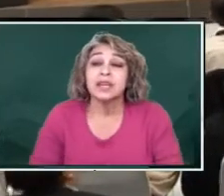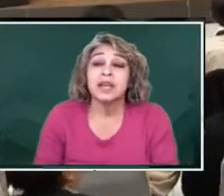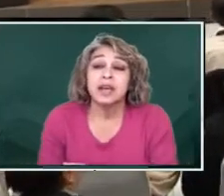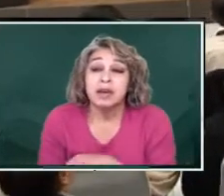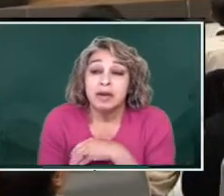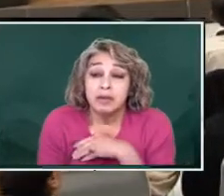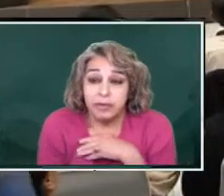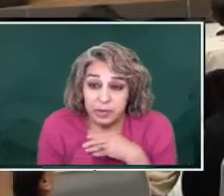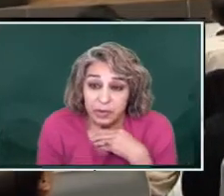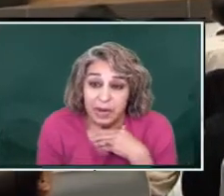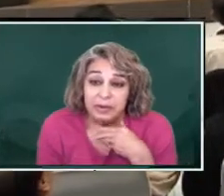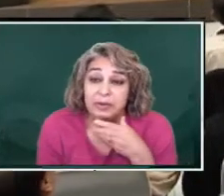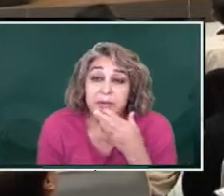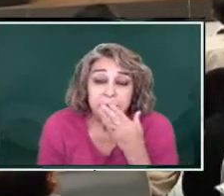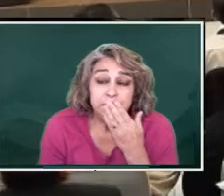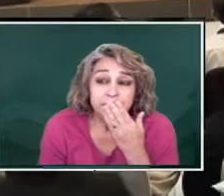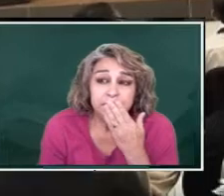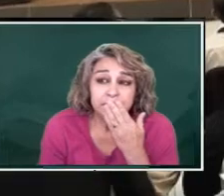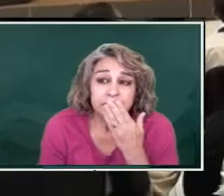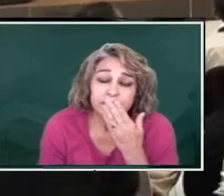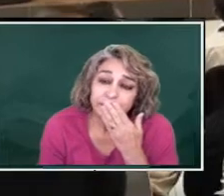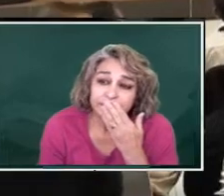Someone from Durango.